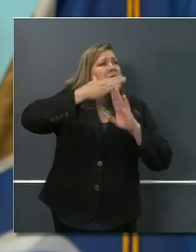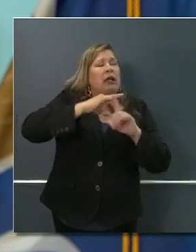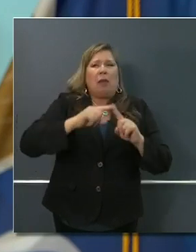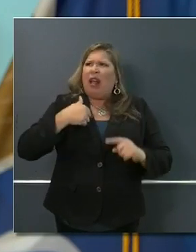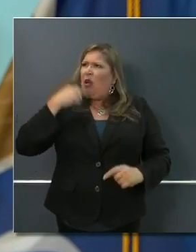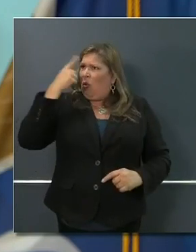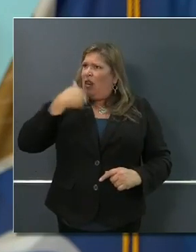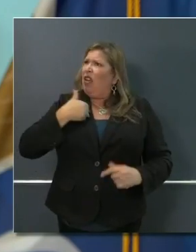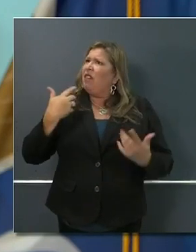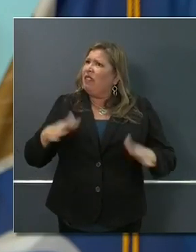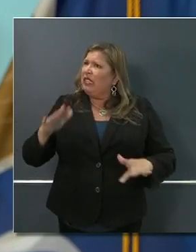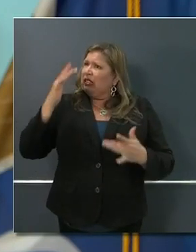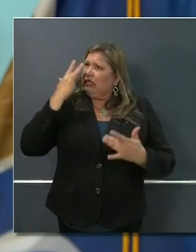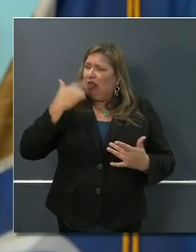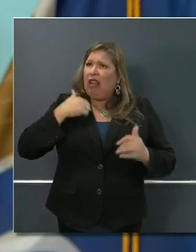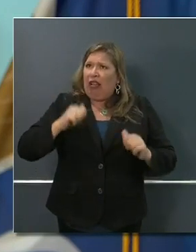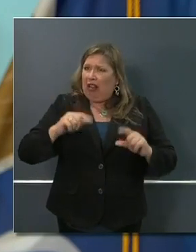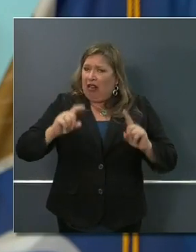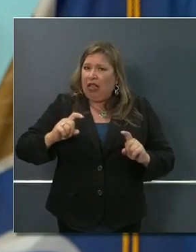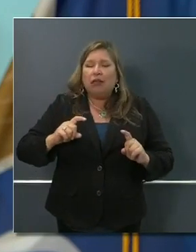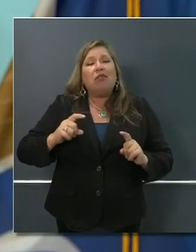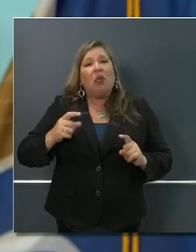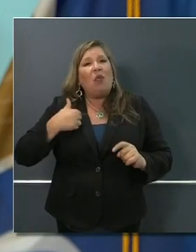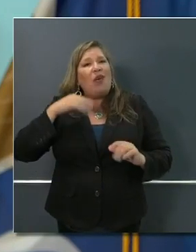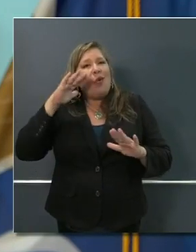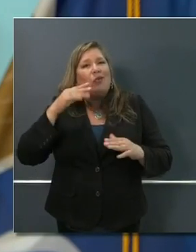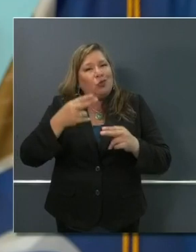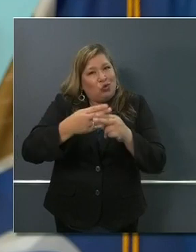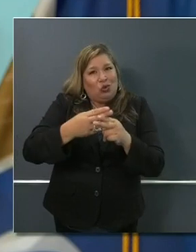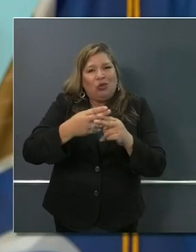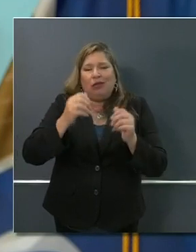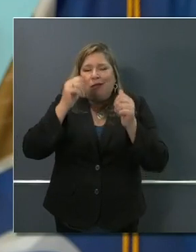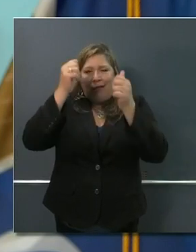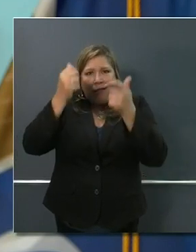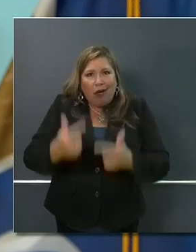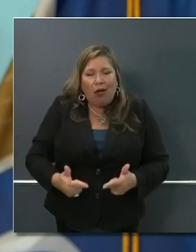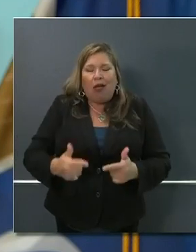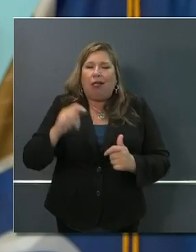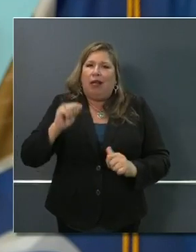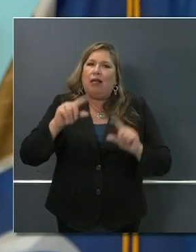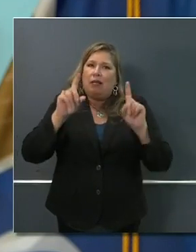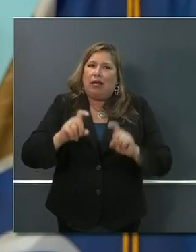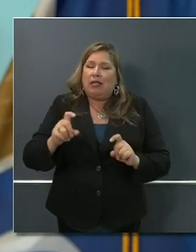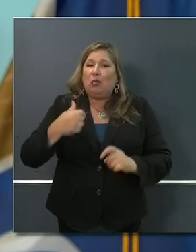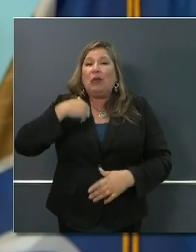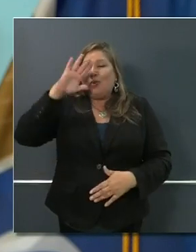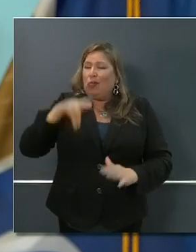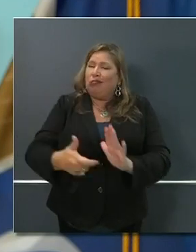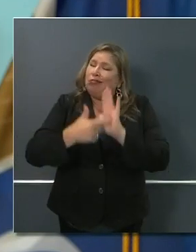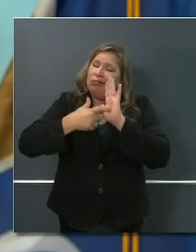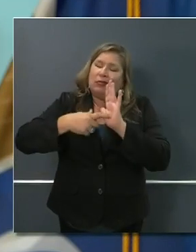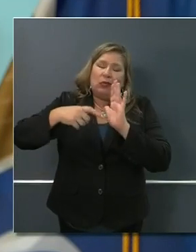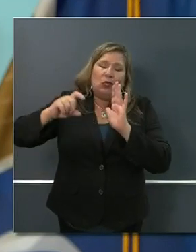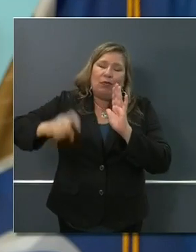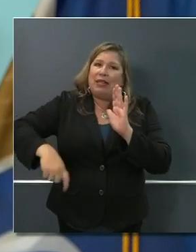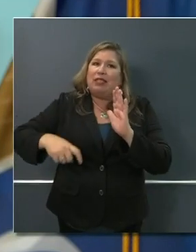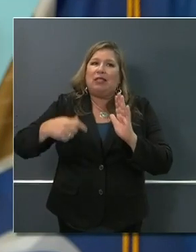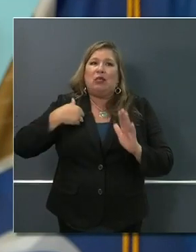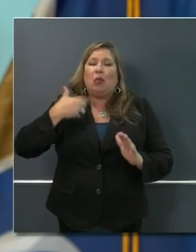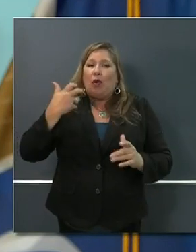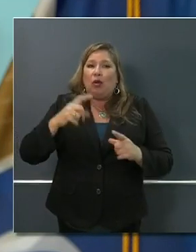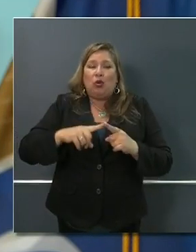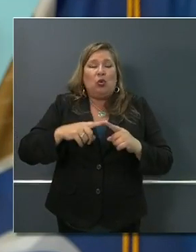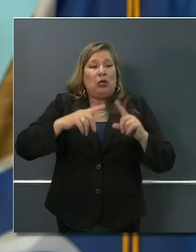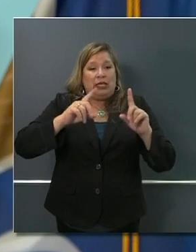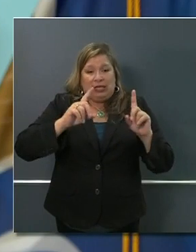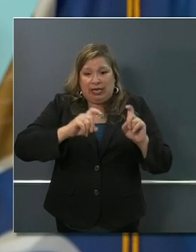proud to lead in this area. We know that this is something that all Californians need, that we need to be able to be clear with our county